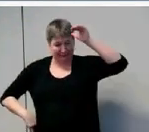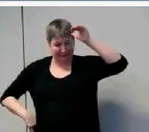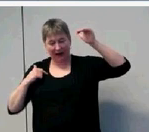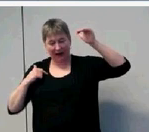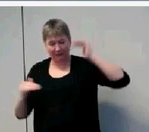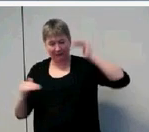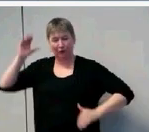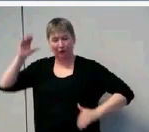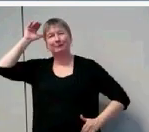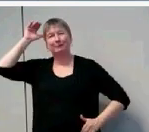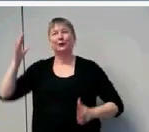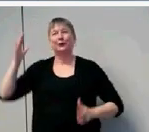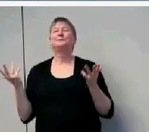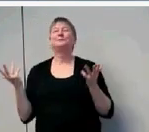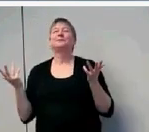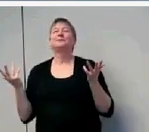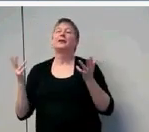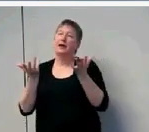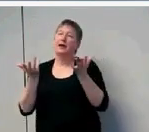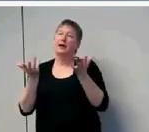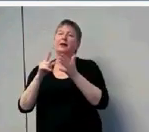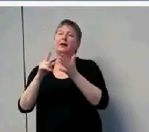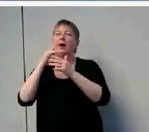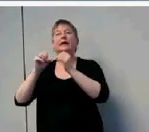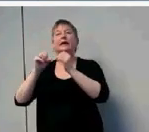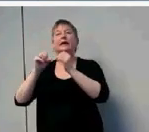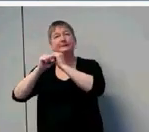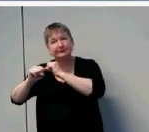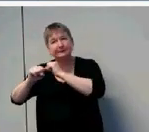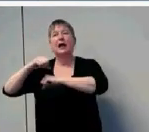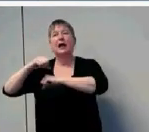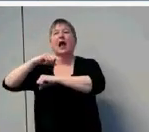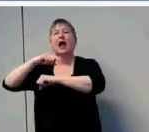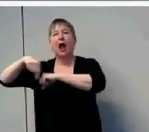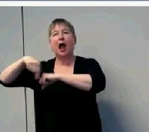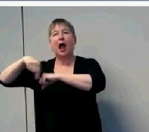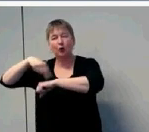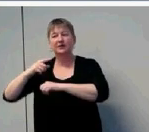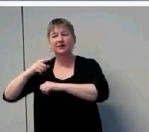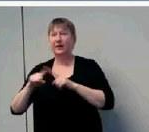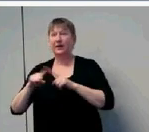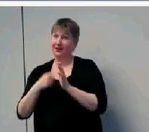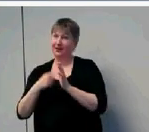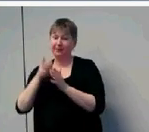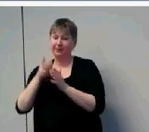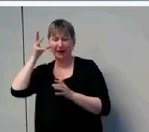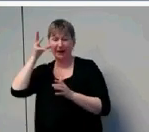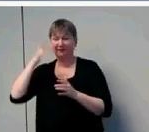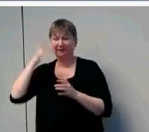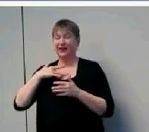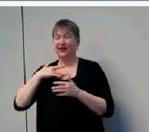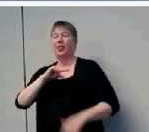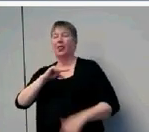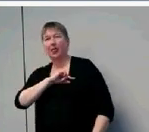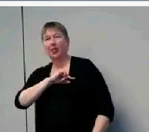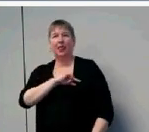Simply reinforcing the hours, or it must be full-time, can be guilt-provoking and may not be sensitive to some